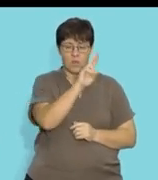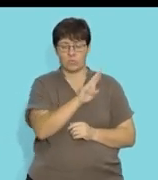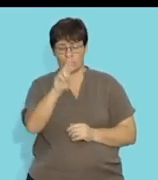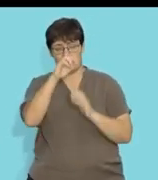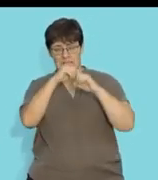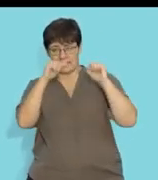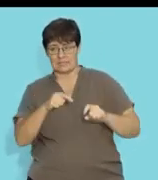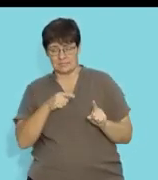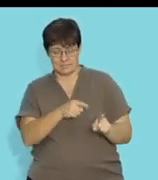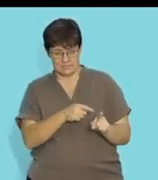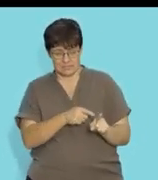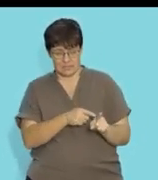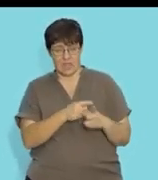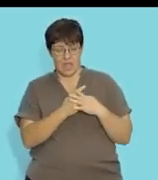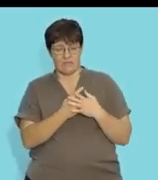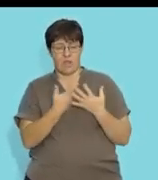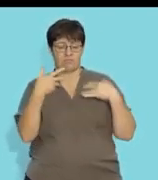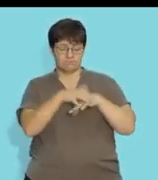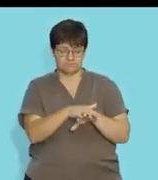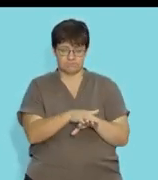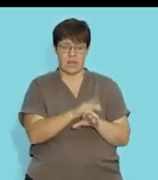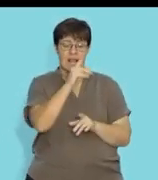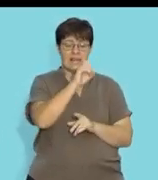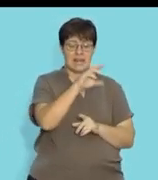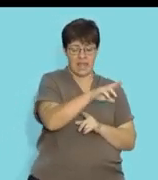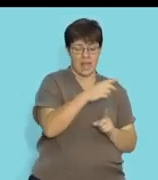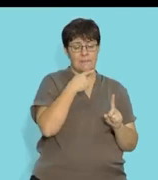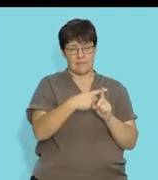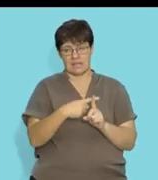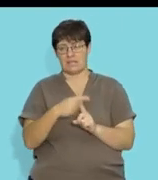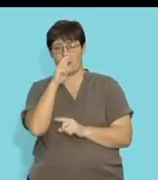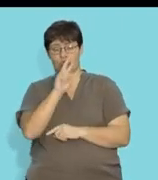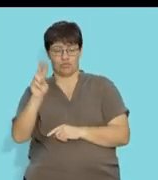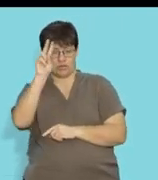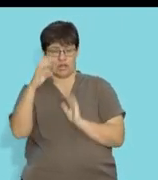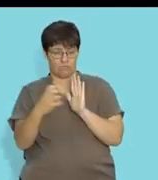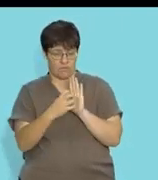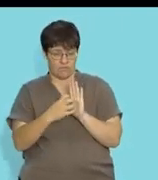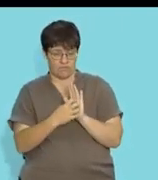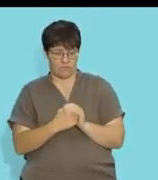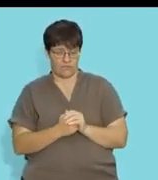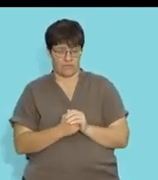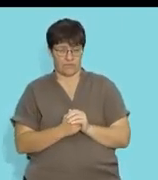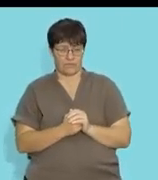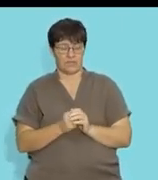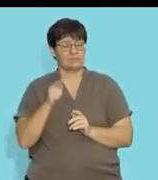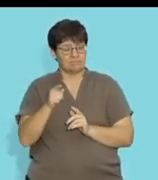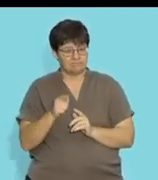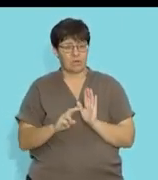and a quadratic system now, if I combine a linear graph and a quadratic graph,